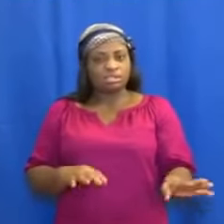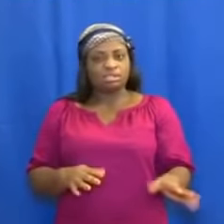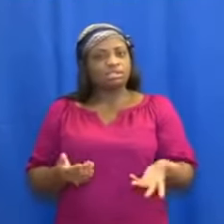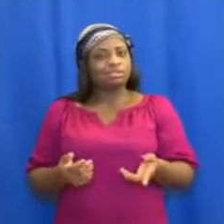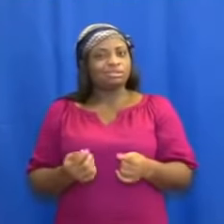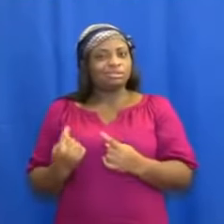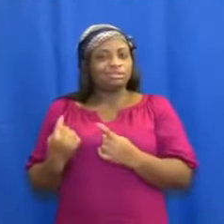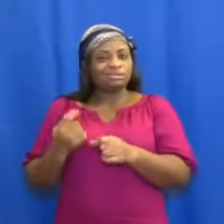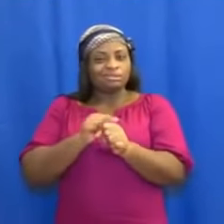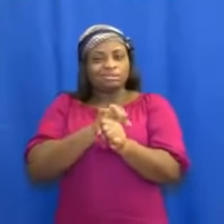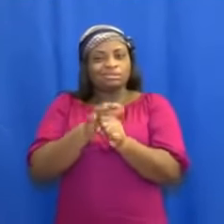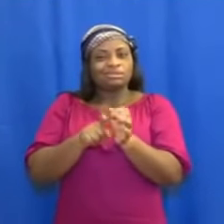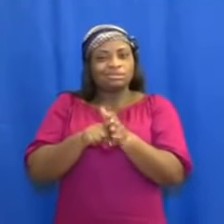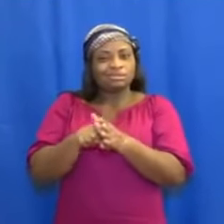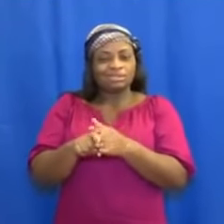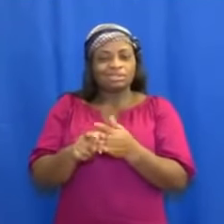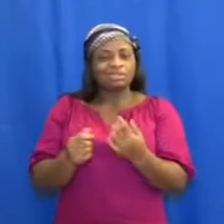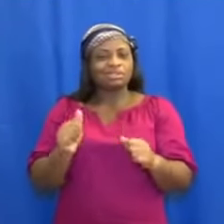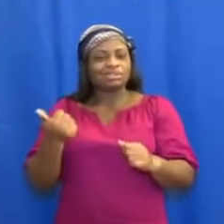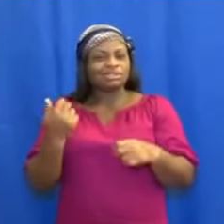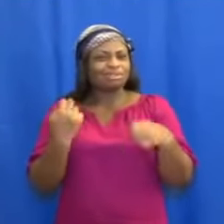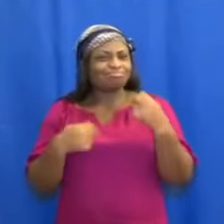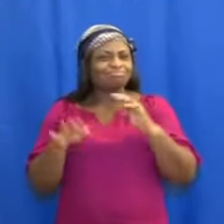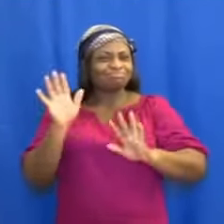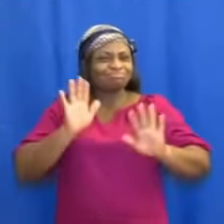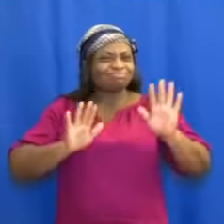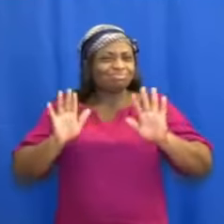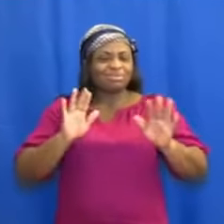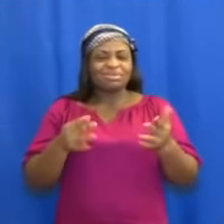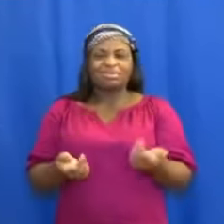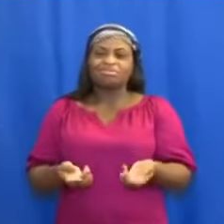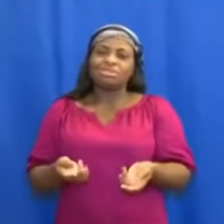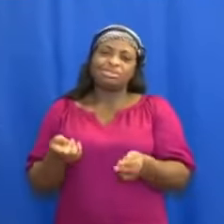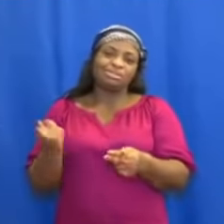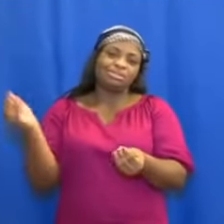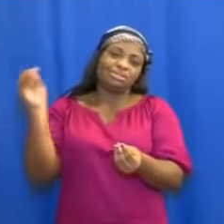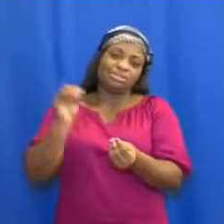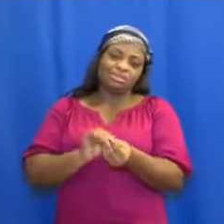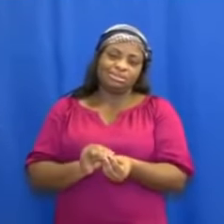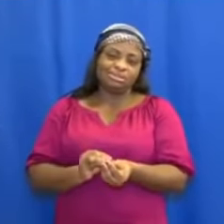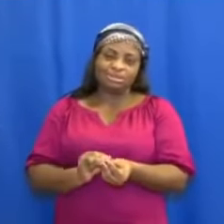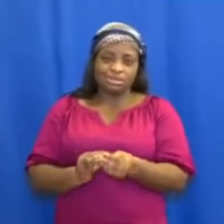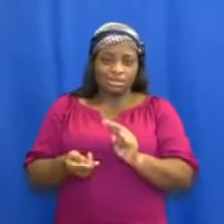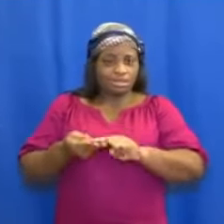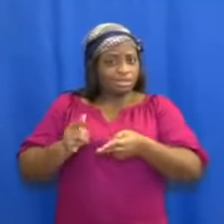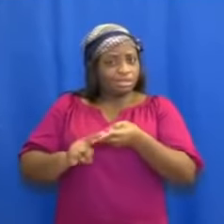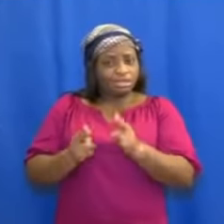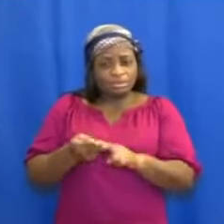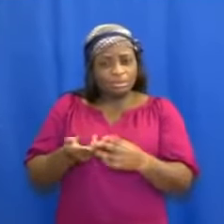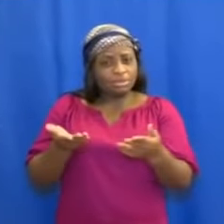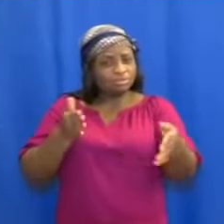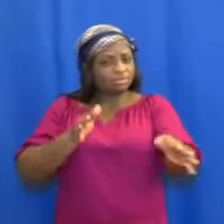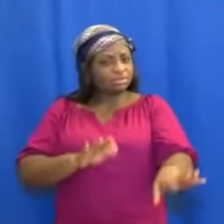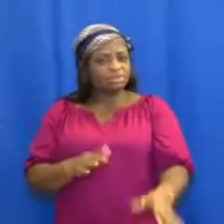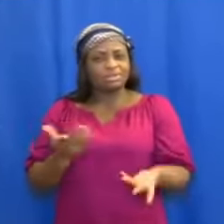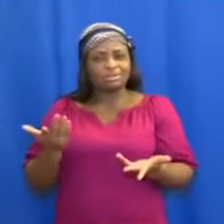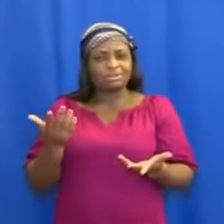and its complications have been recorded, bringing the total number of fatalities to